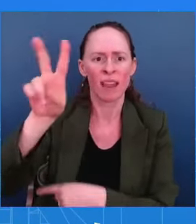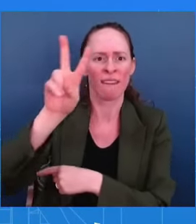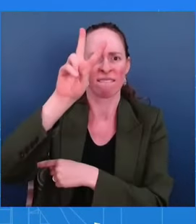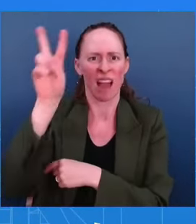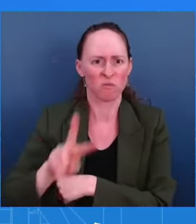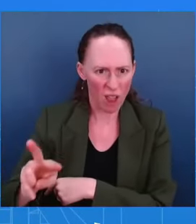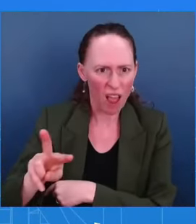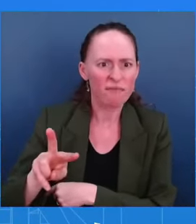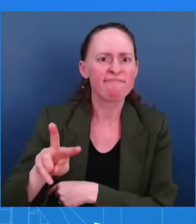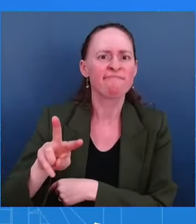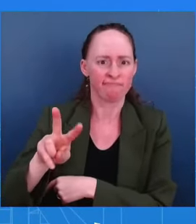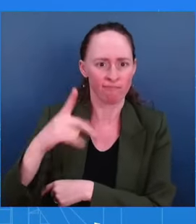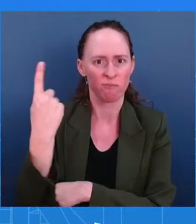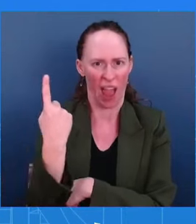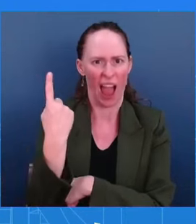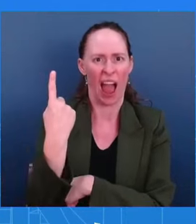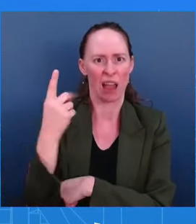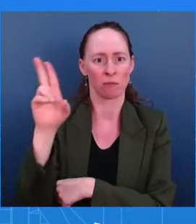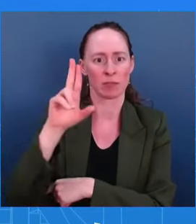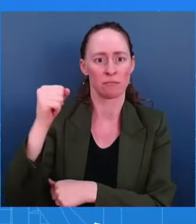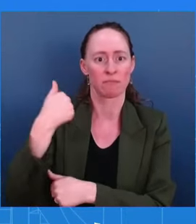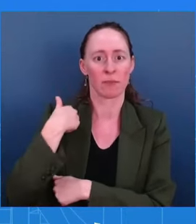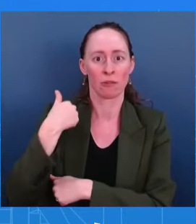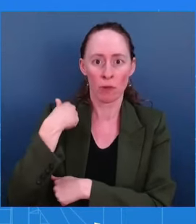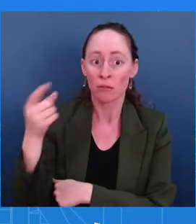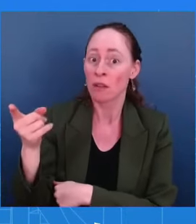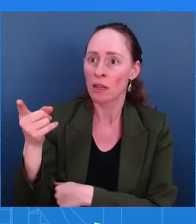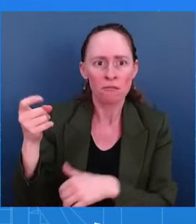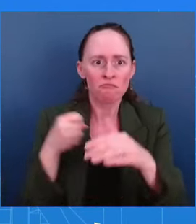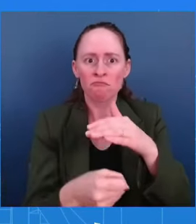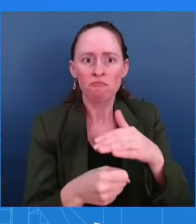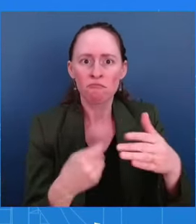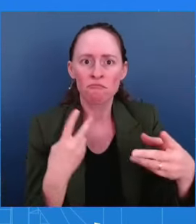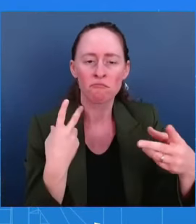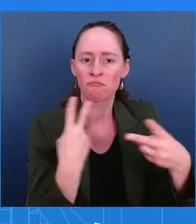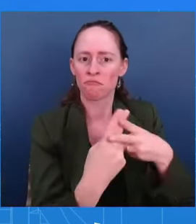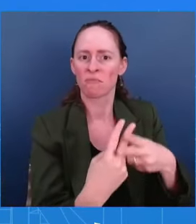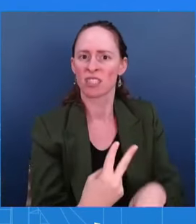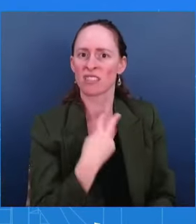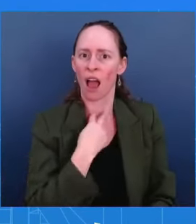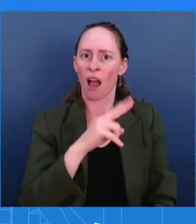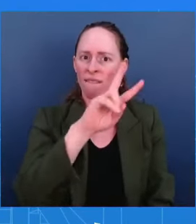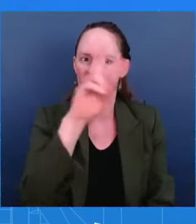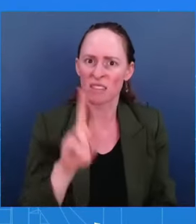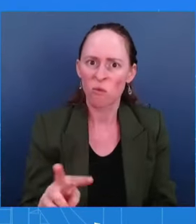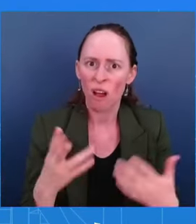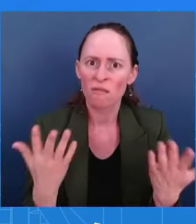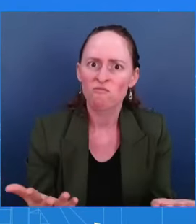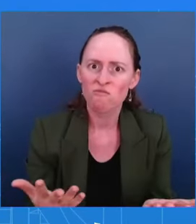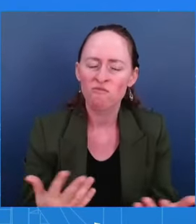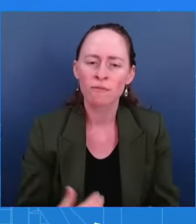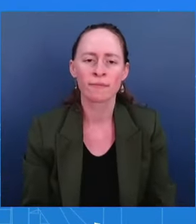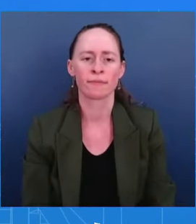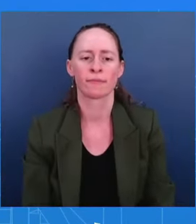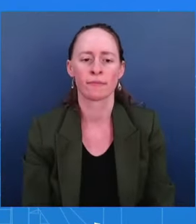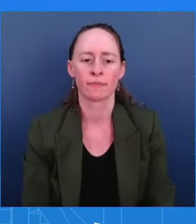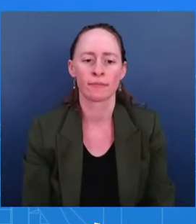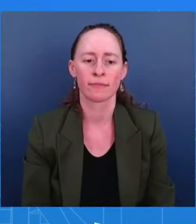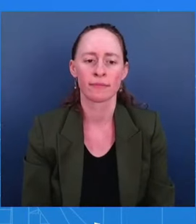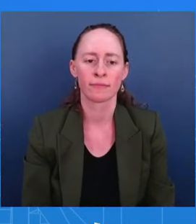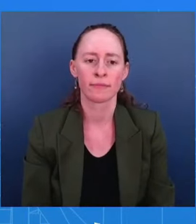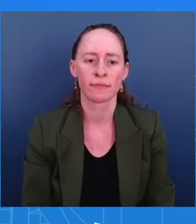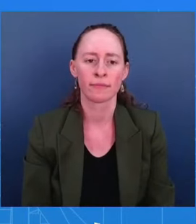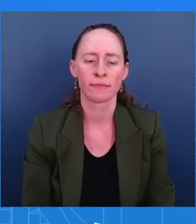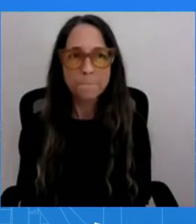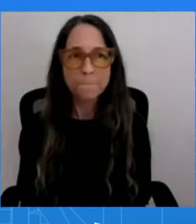confirm that a U.S. member was in fact detained in Venezuela. My understanding is that this individual was on some sort of